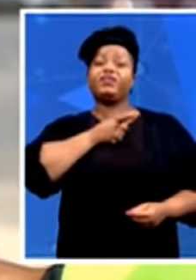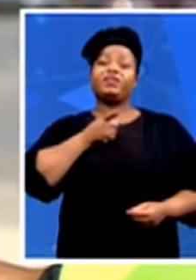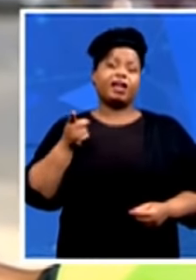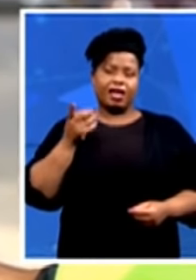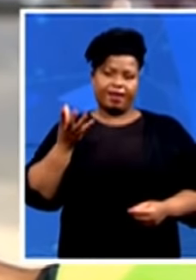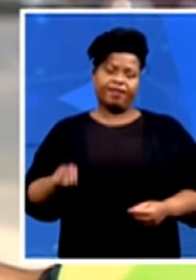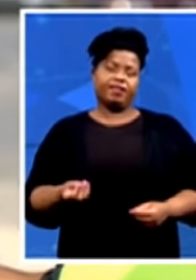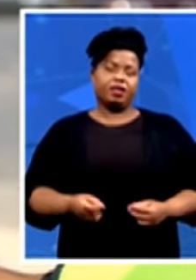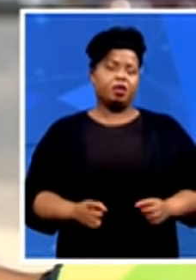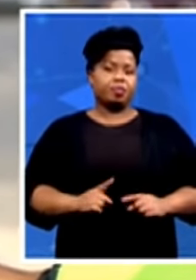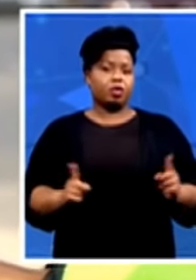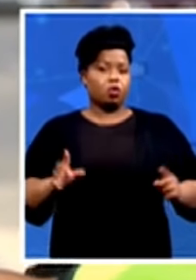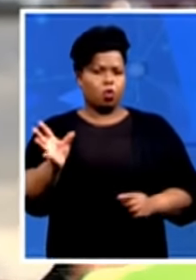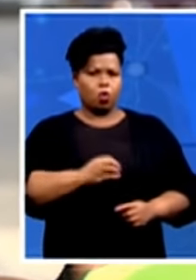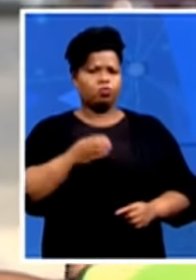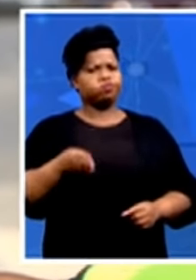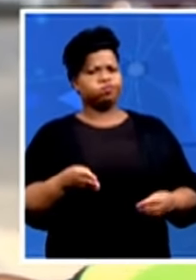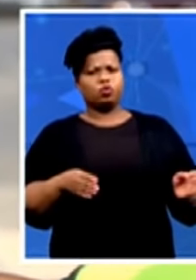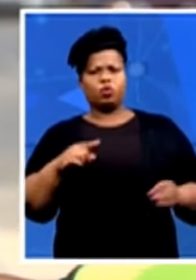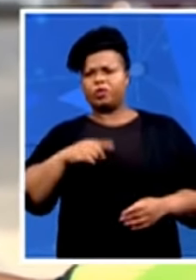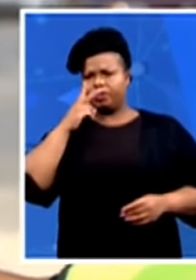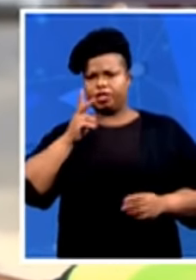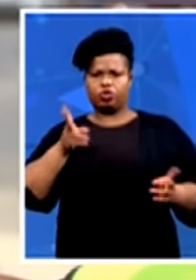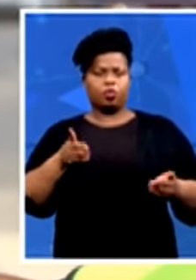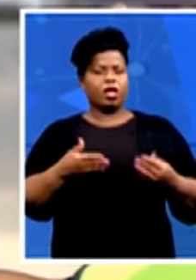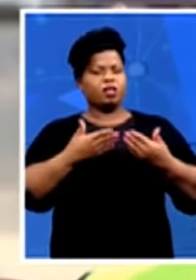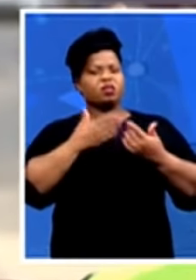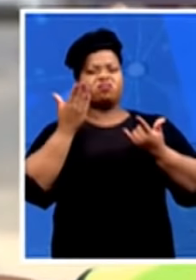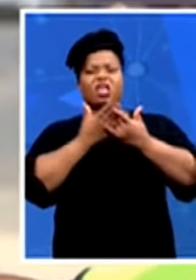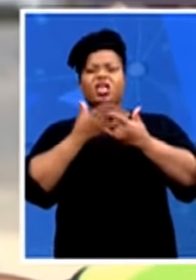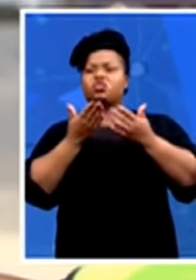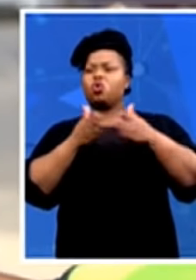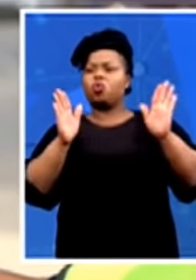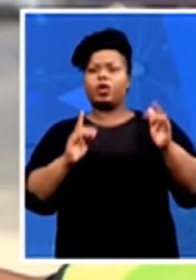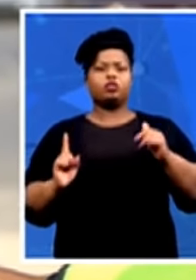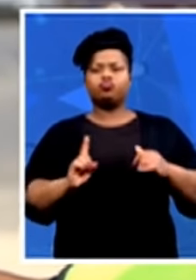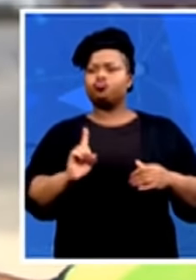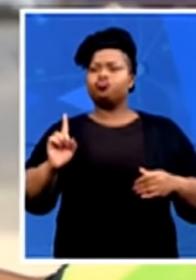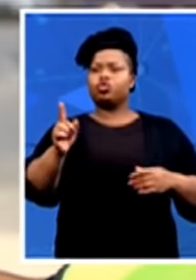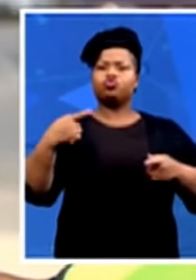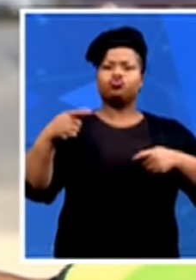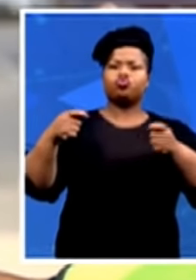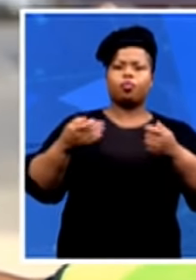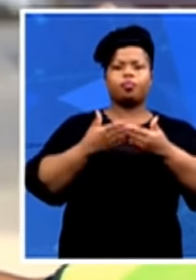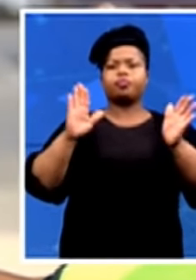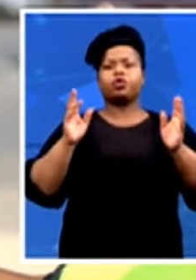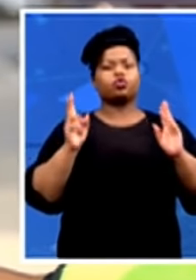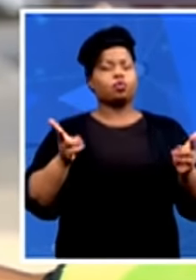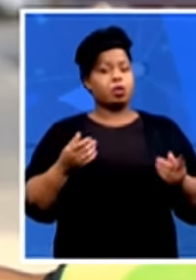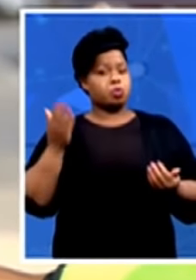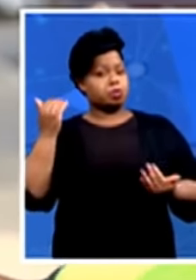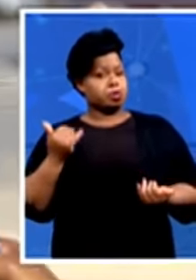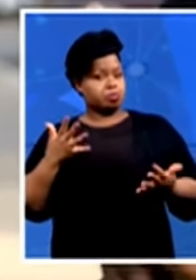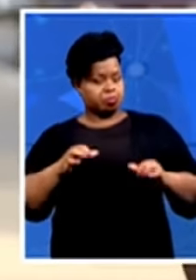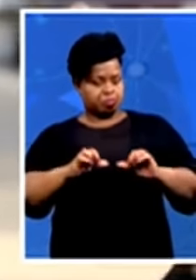As you see, it's normal. Gates are open. People are shopping. That's what we expect today to happen going forward till close of